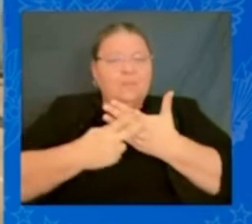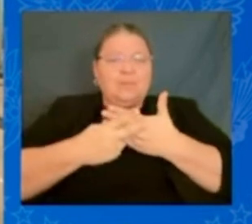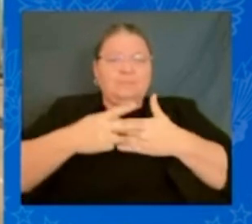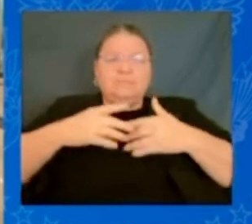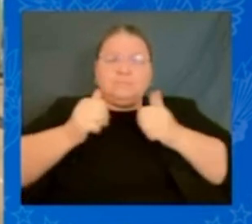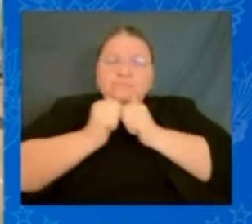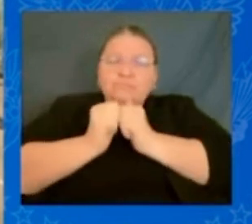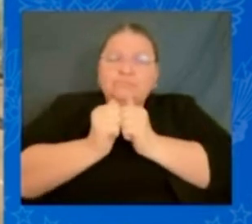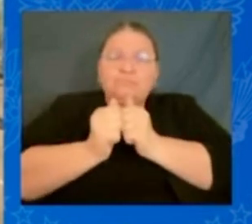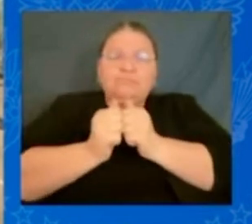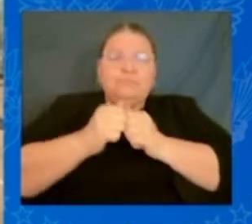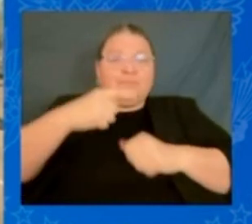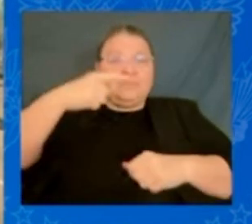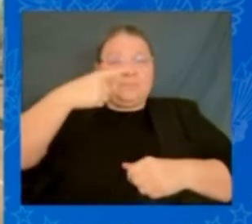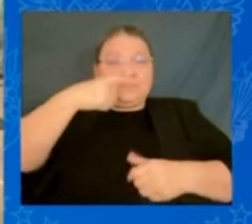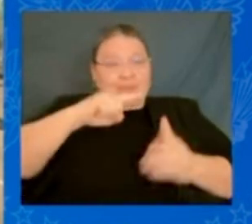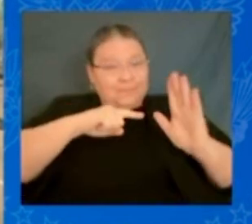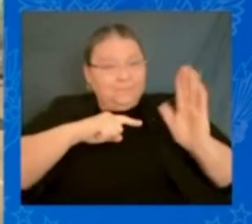From Atlanta.